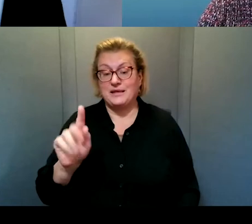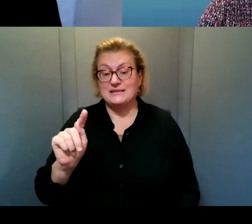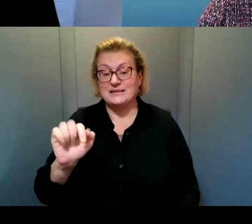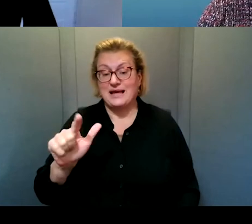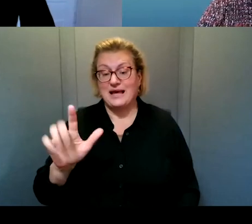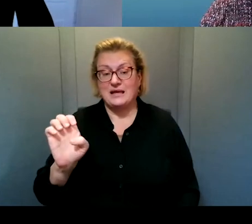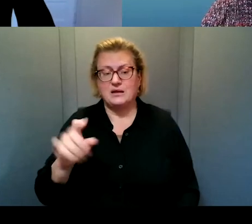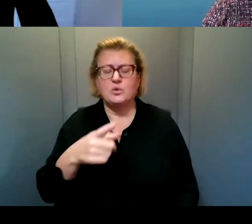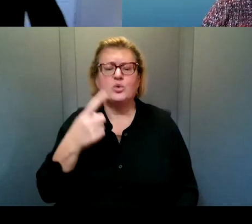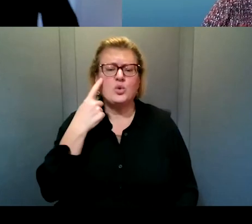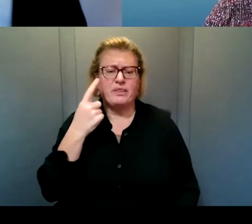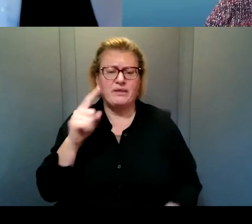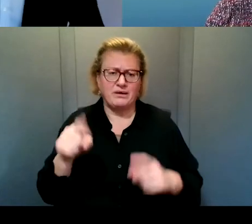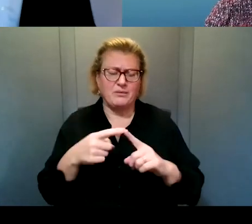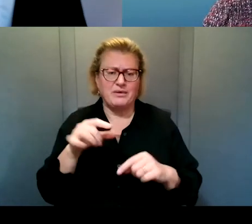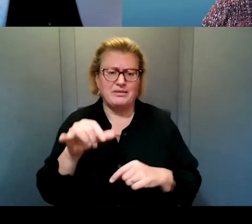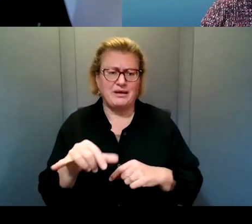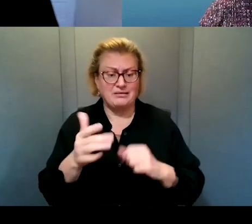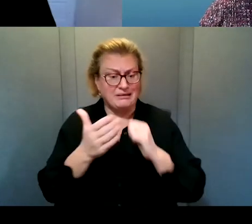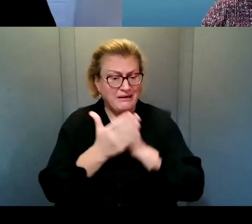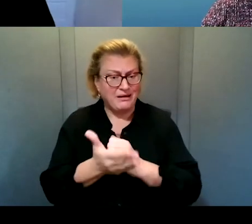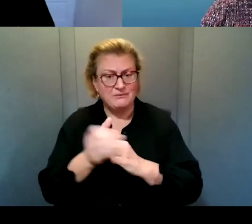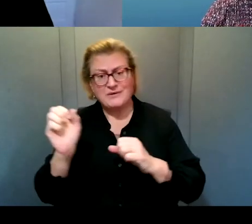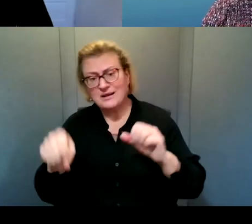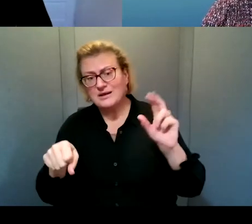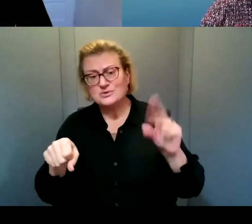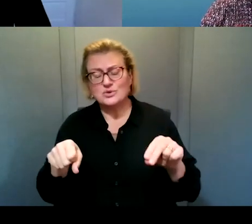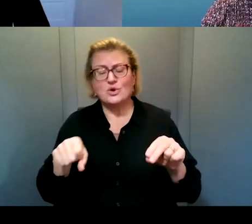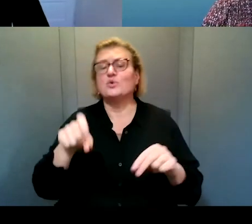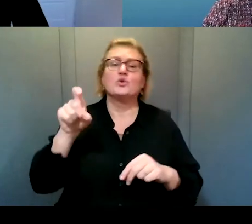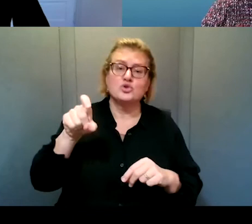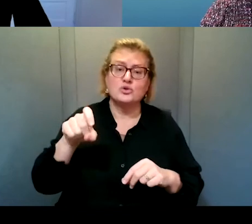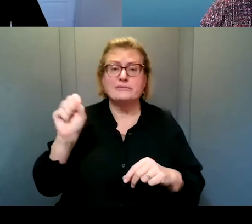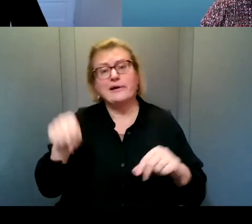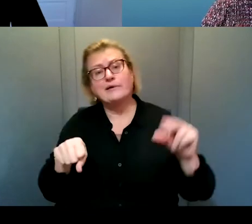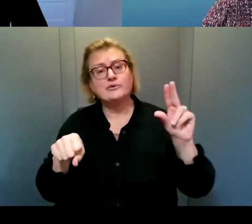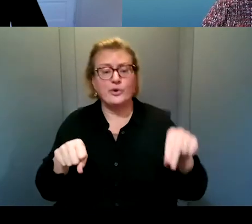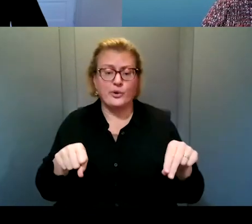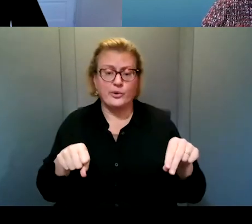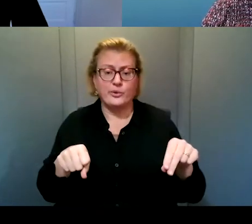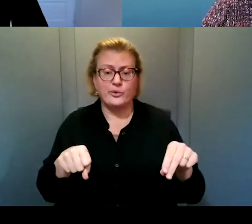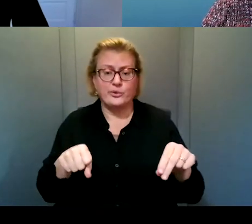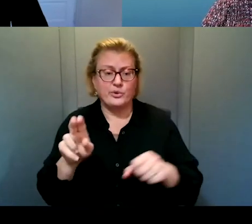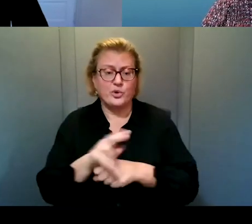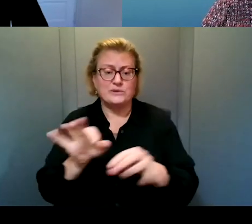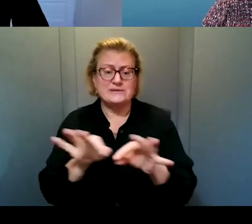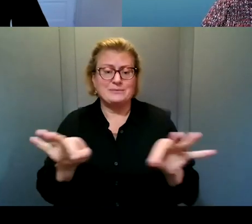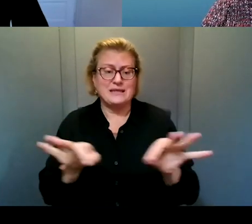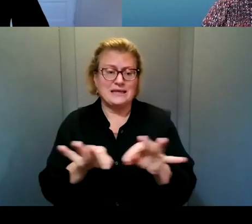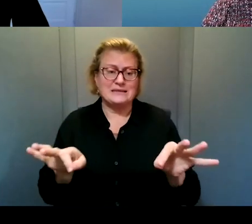on them? What do you think about them? Are they helpful or not? Should we be, or should we not be? Um,